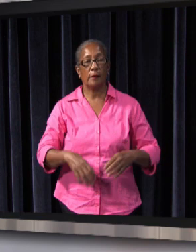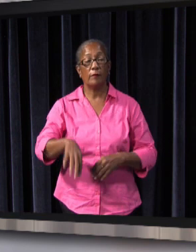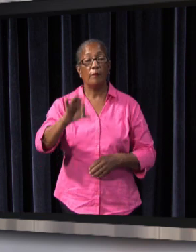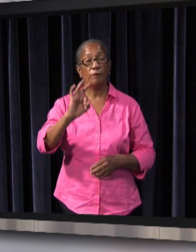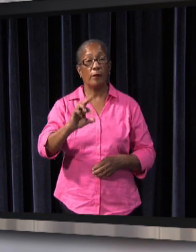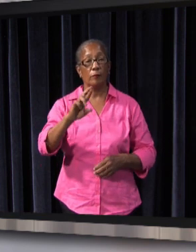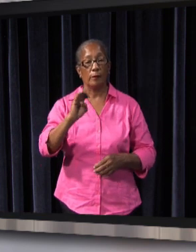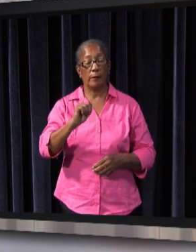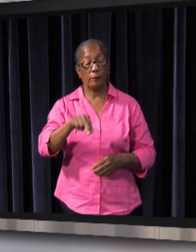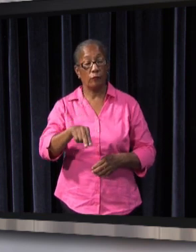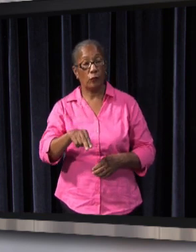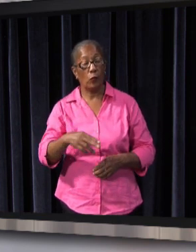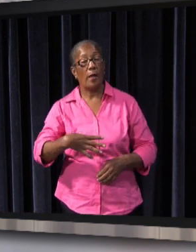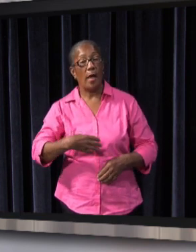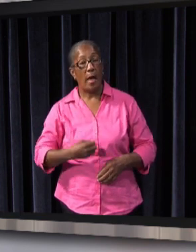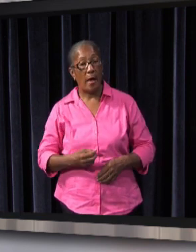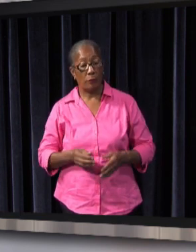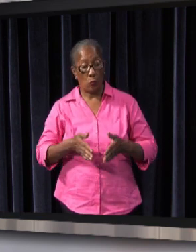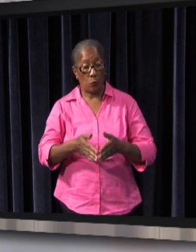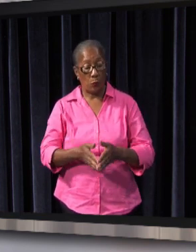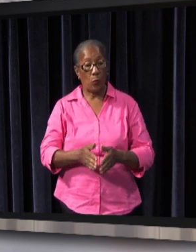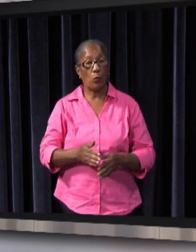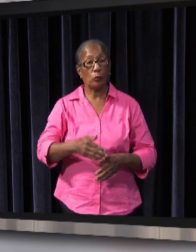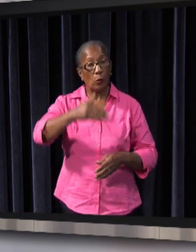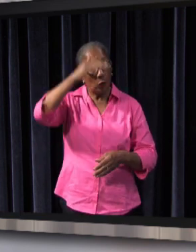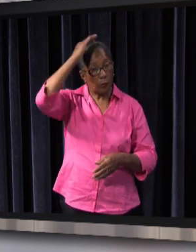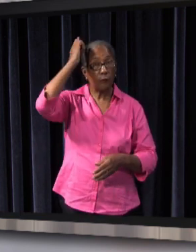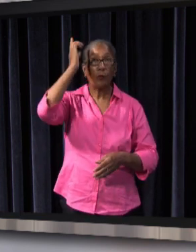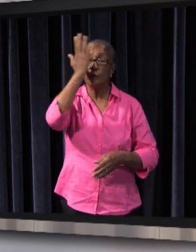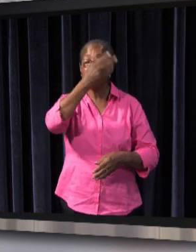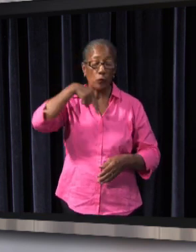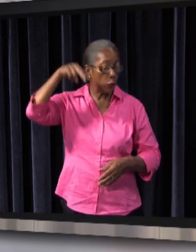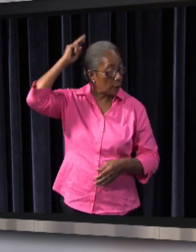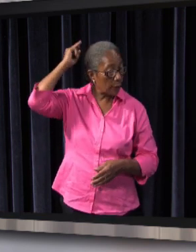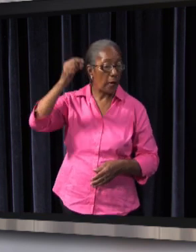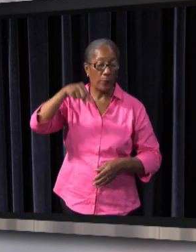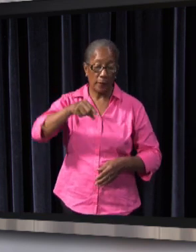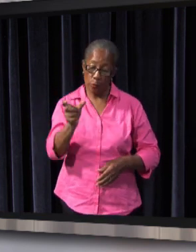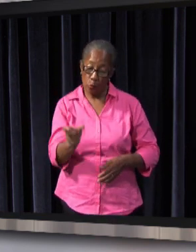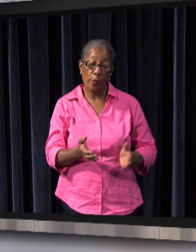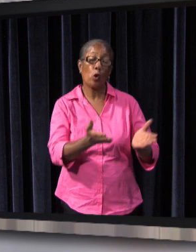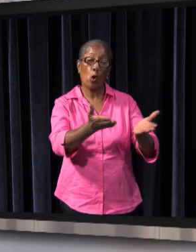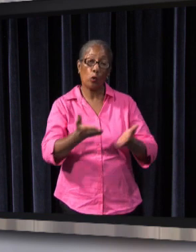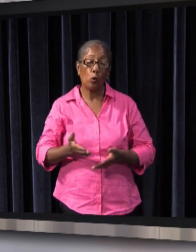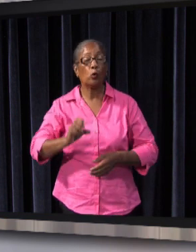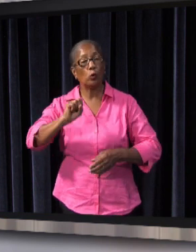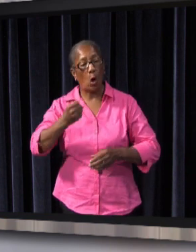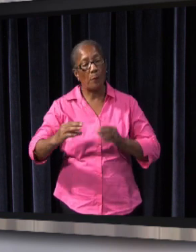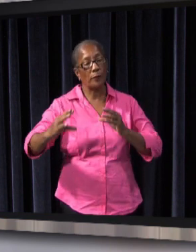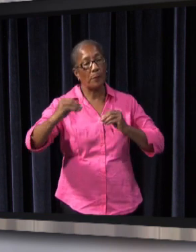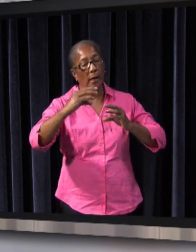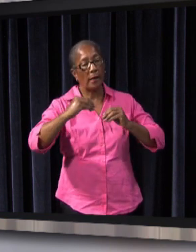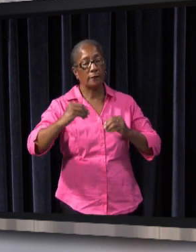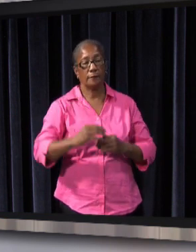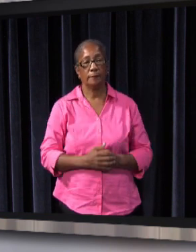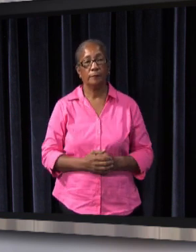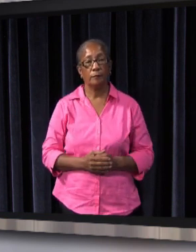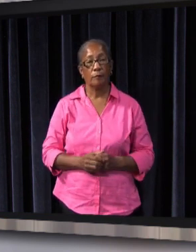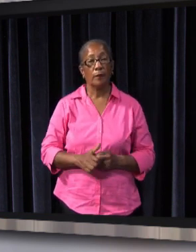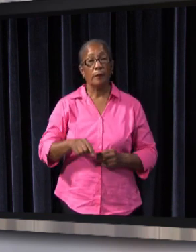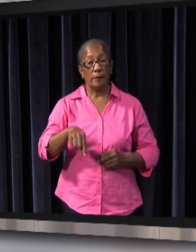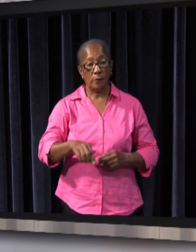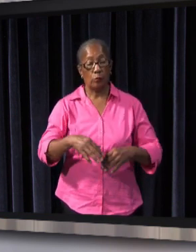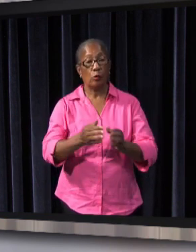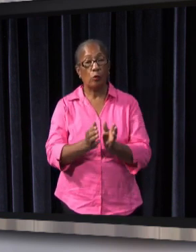Company, Fariel Renfrum, invited the boat owners from the Upper Suriname area for a meeting, and this will happen